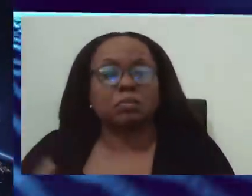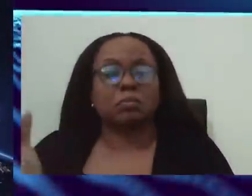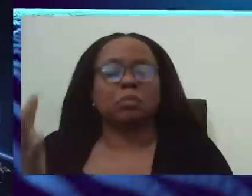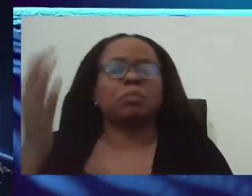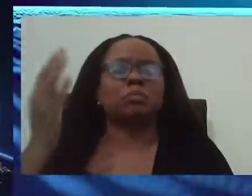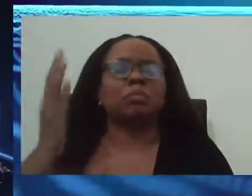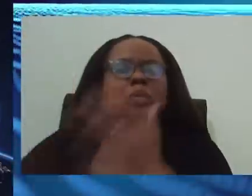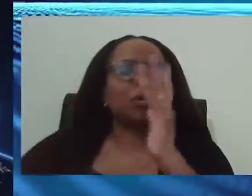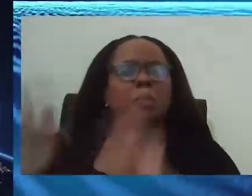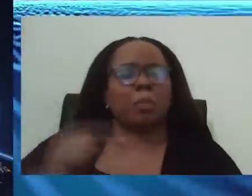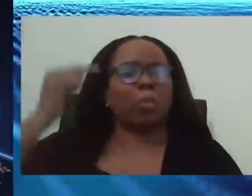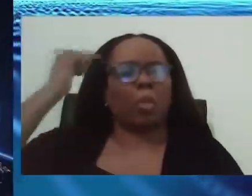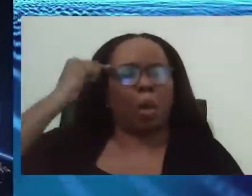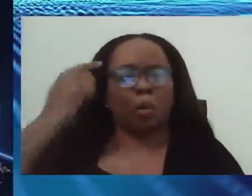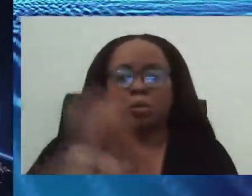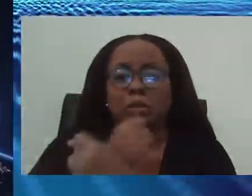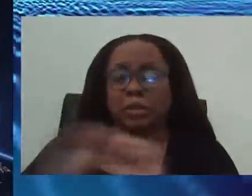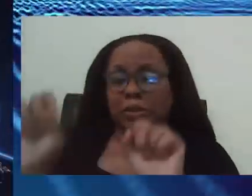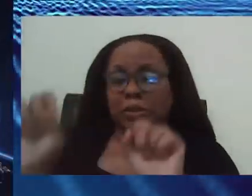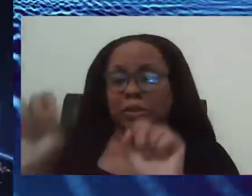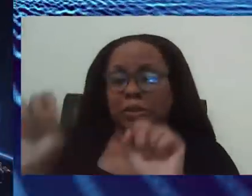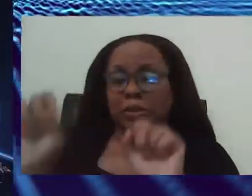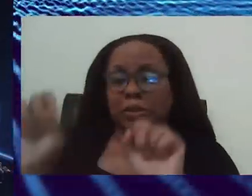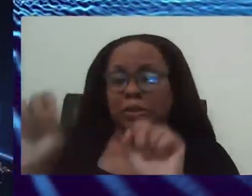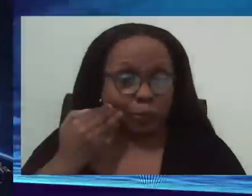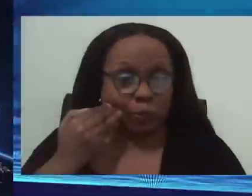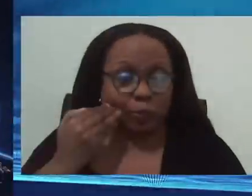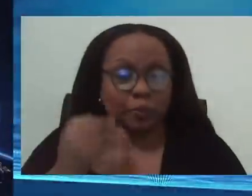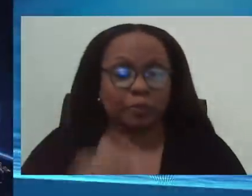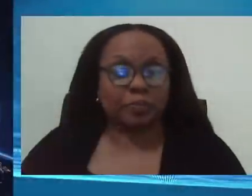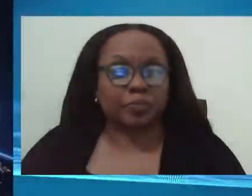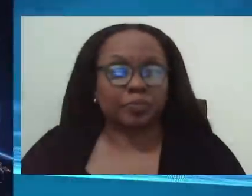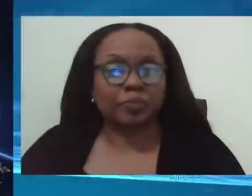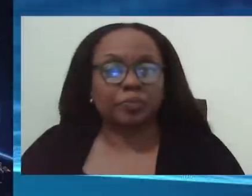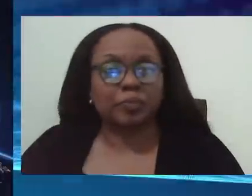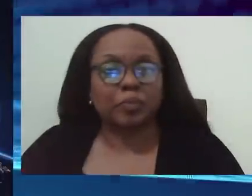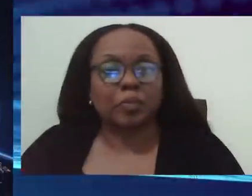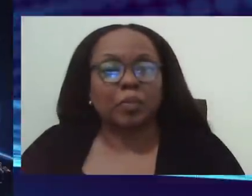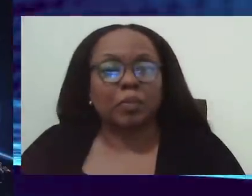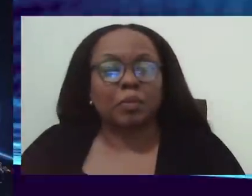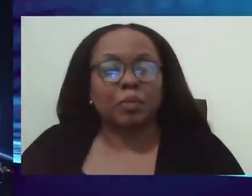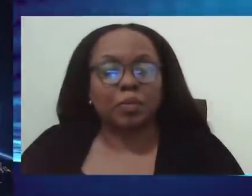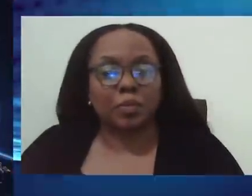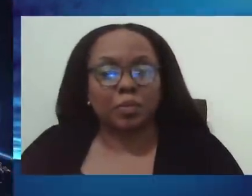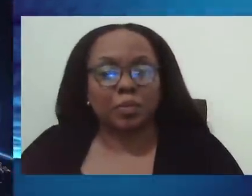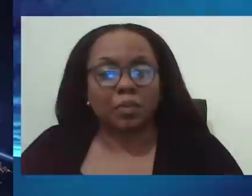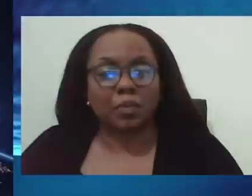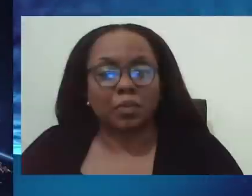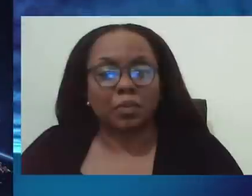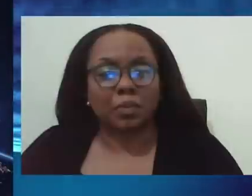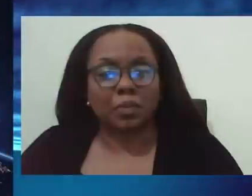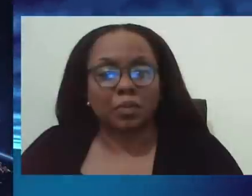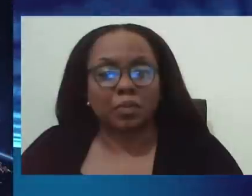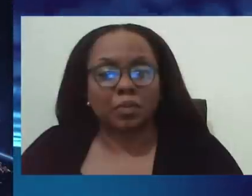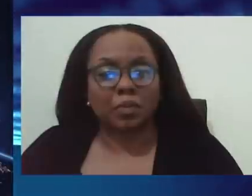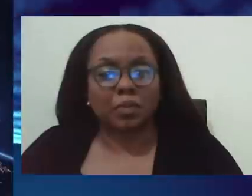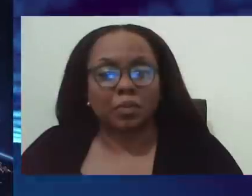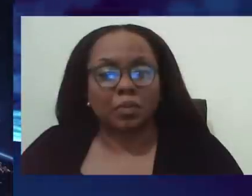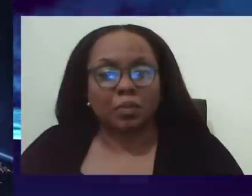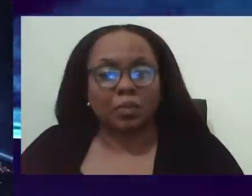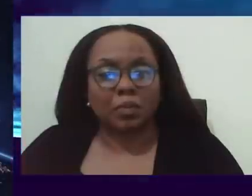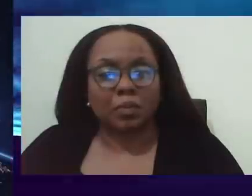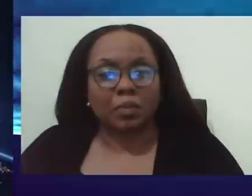them to stay at home. Um, what we want to ask persons, especially if they are, um, now